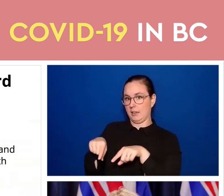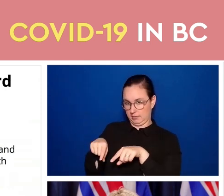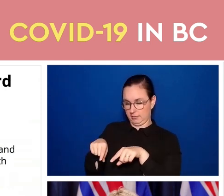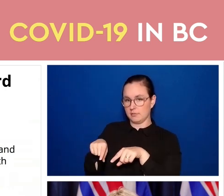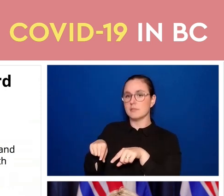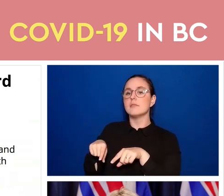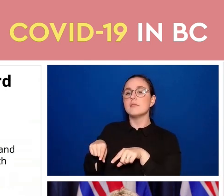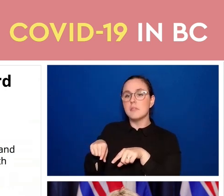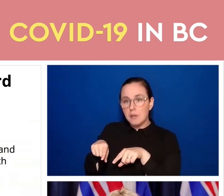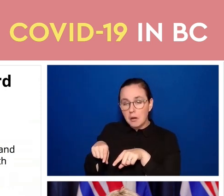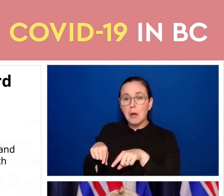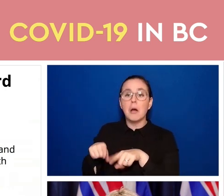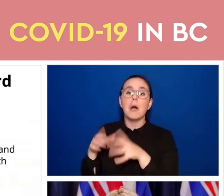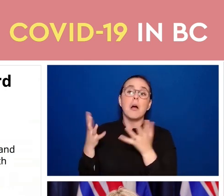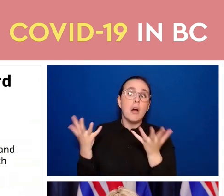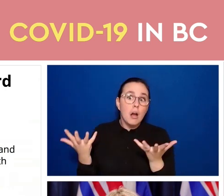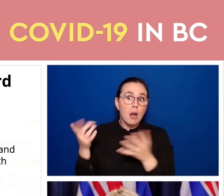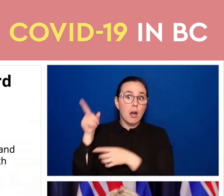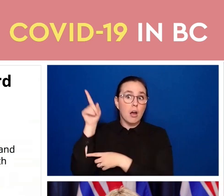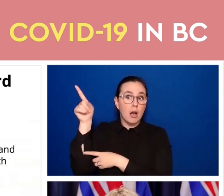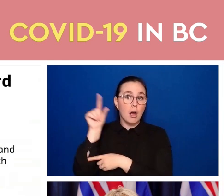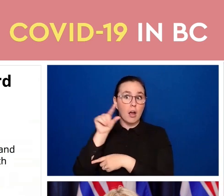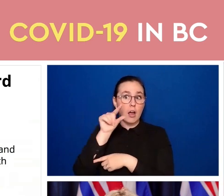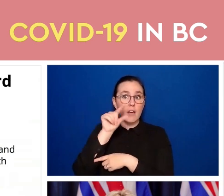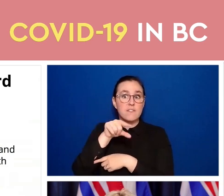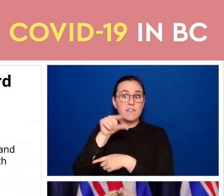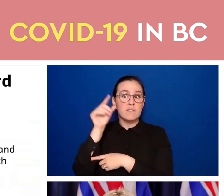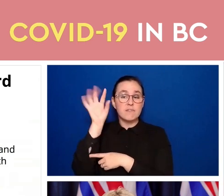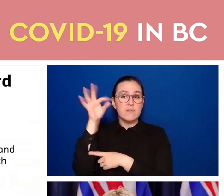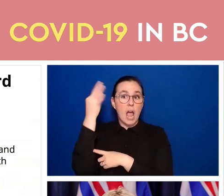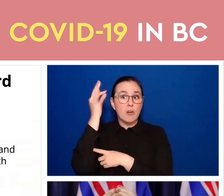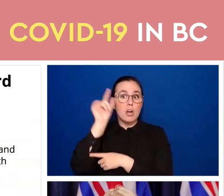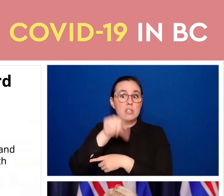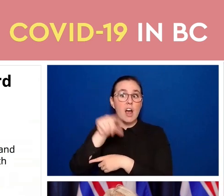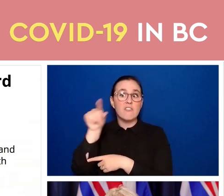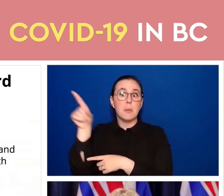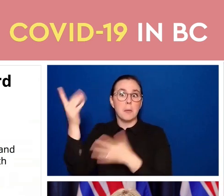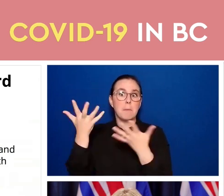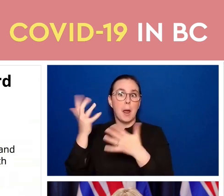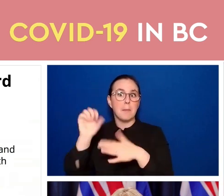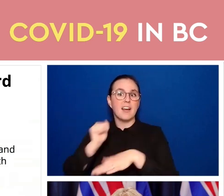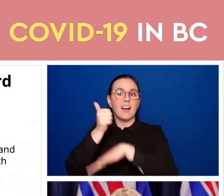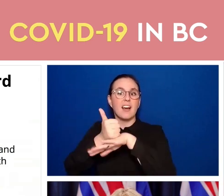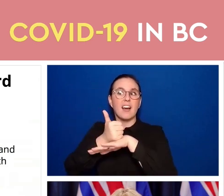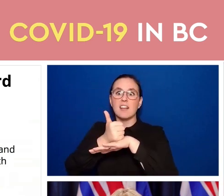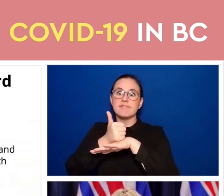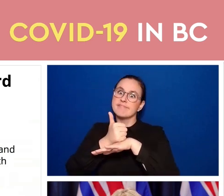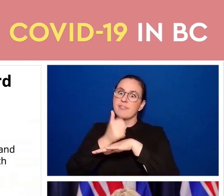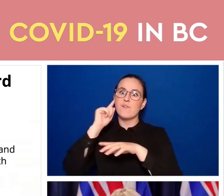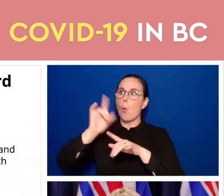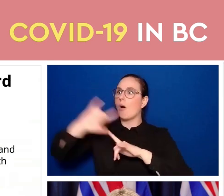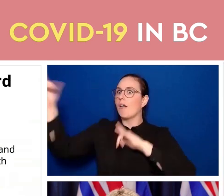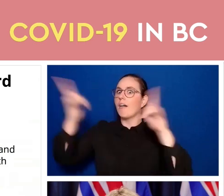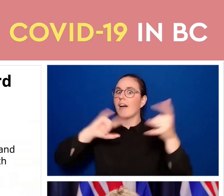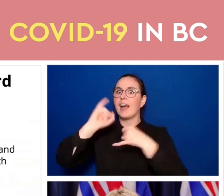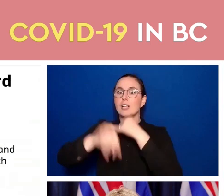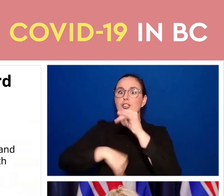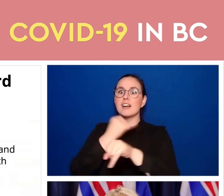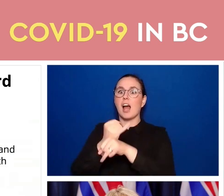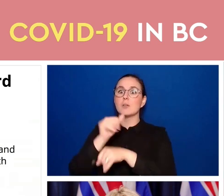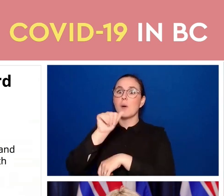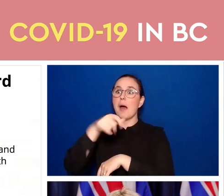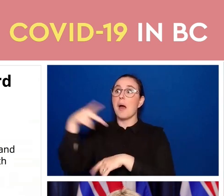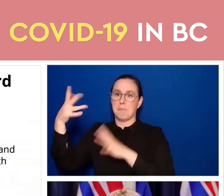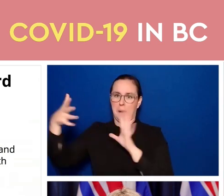app for international travel becomes more available. So it will be interoperable with that. We'll be able to access your QR